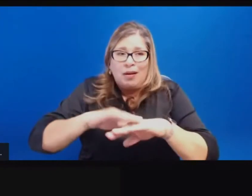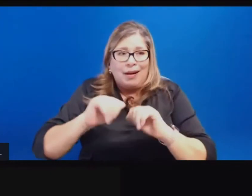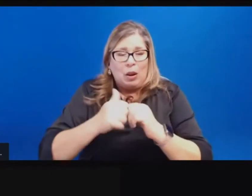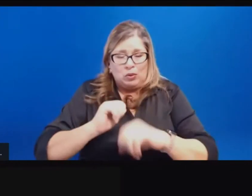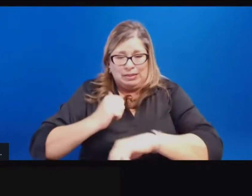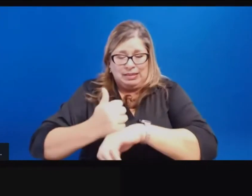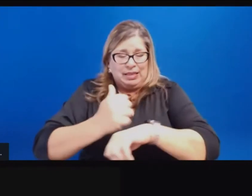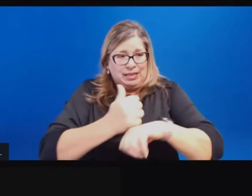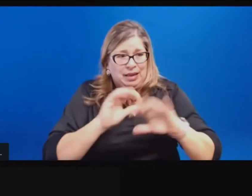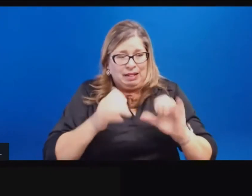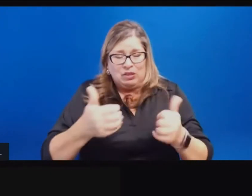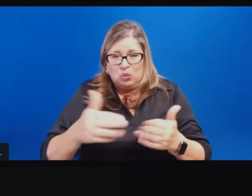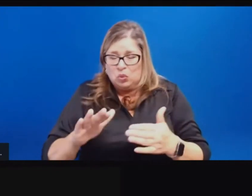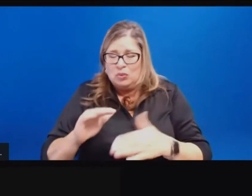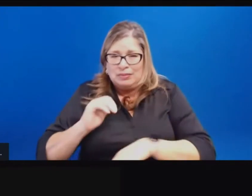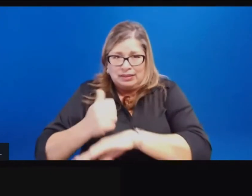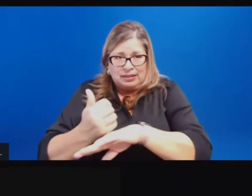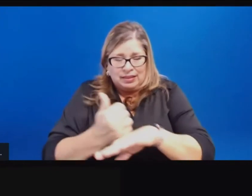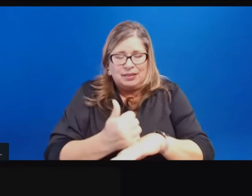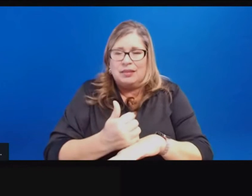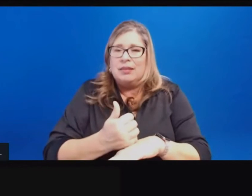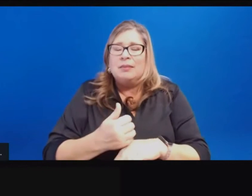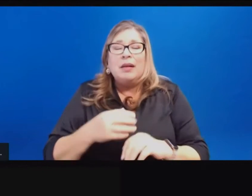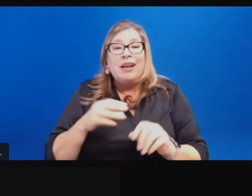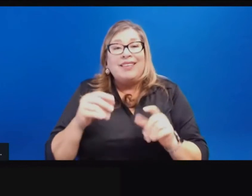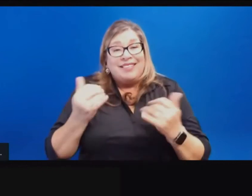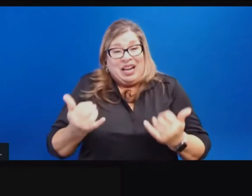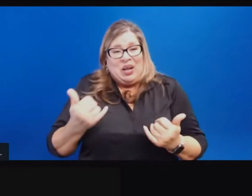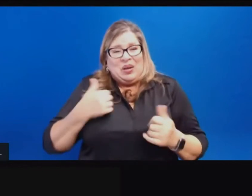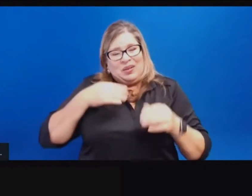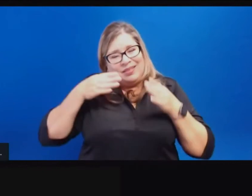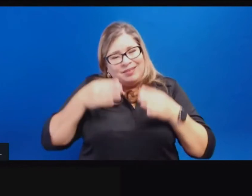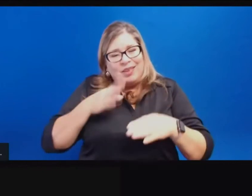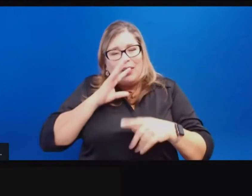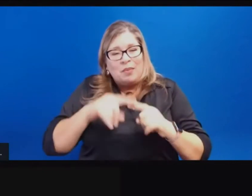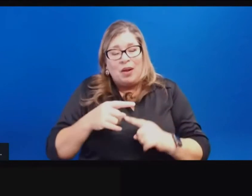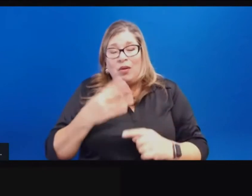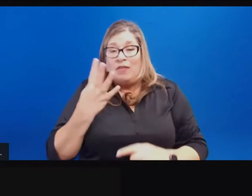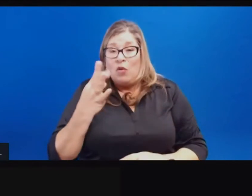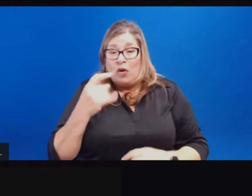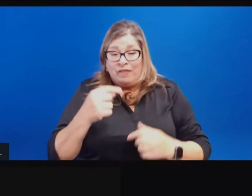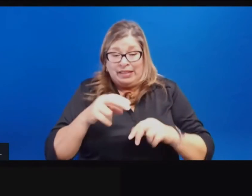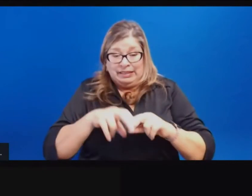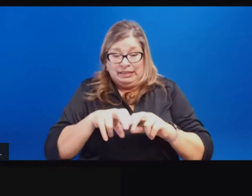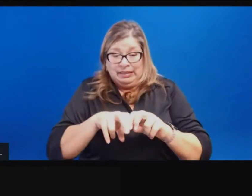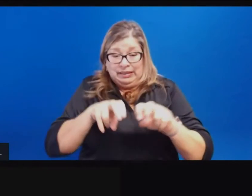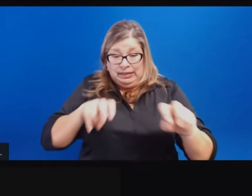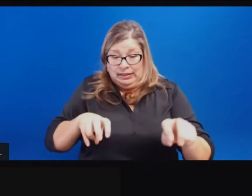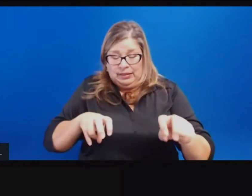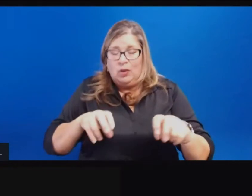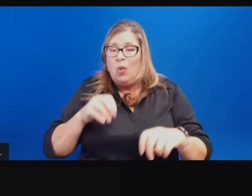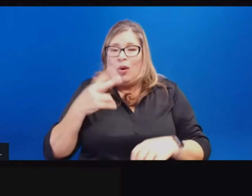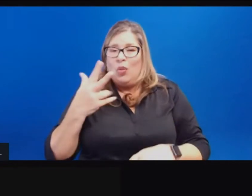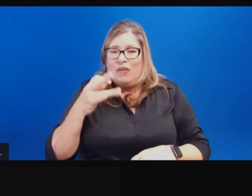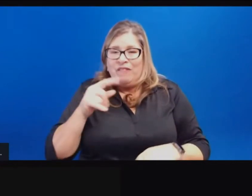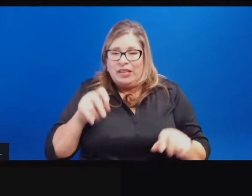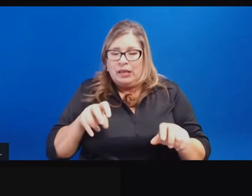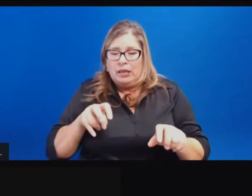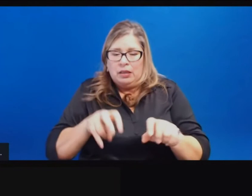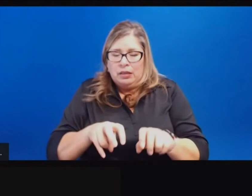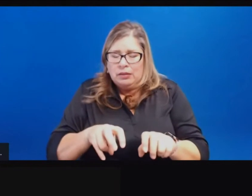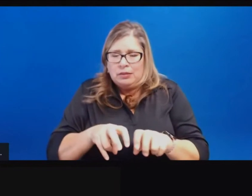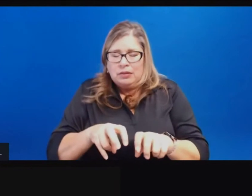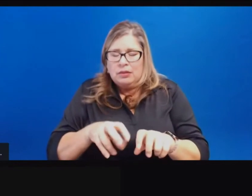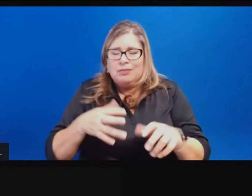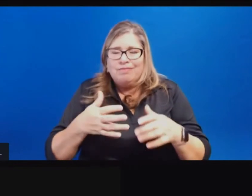exactly this question about the four feet versus three feet versus some other, uh, other issues. And the hope is that we work